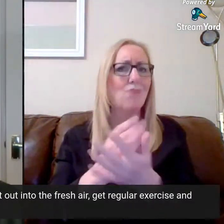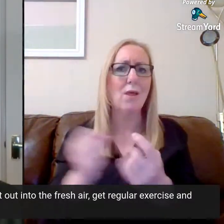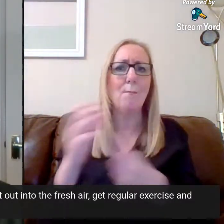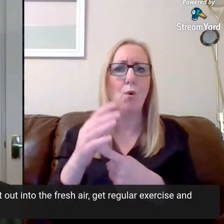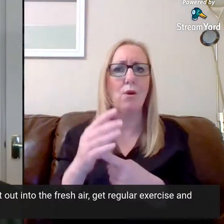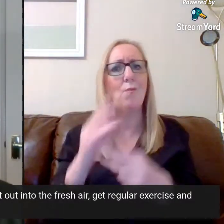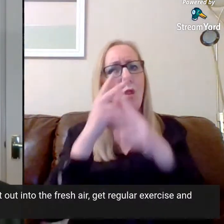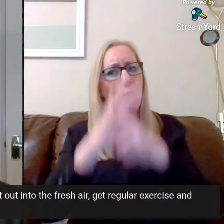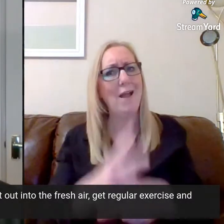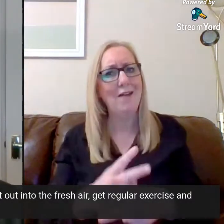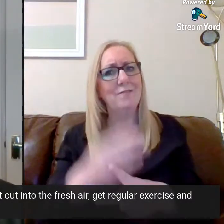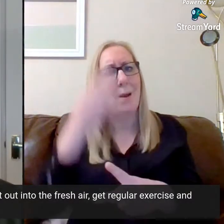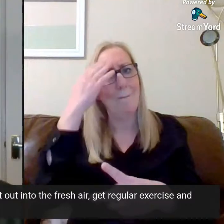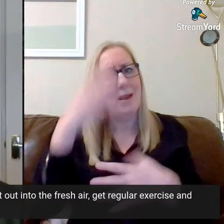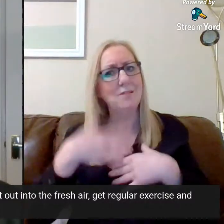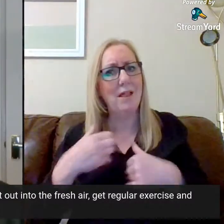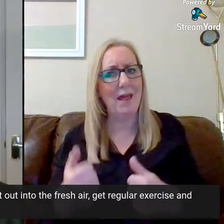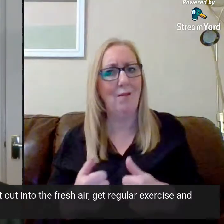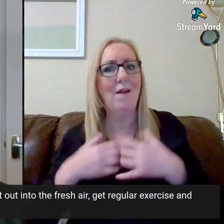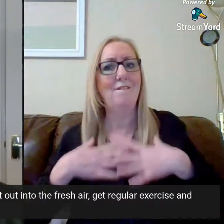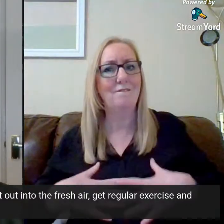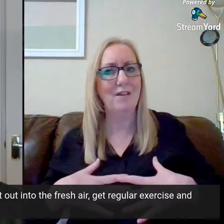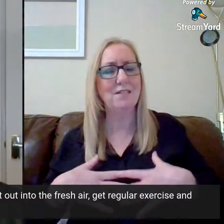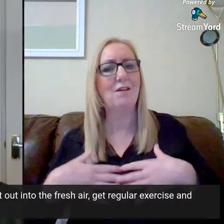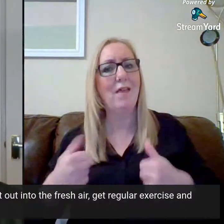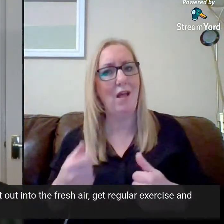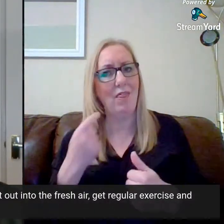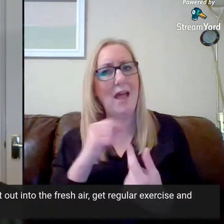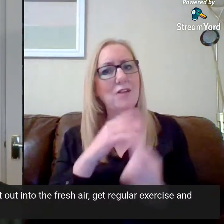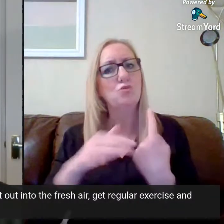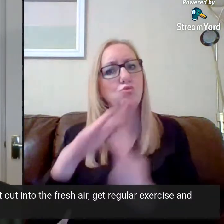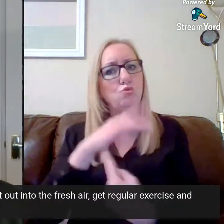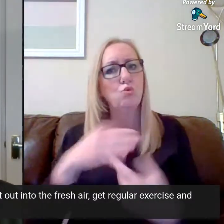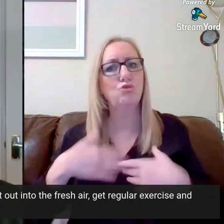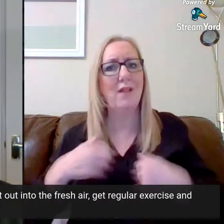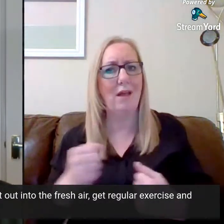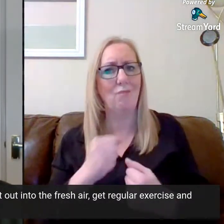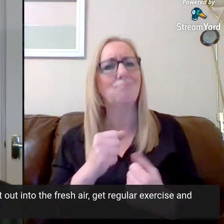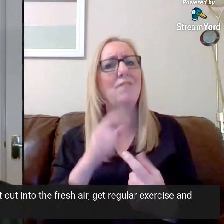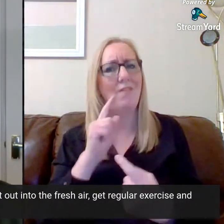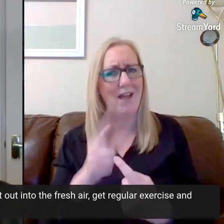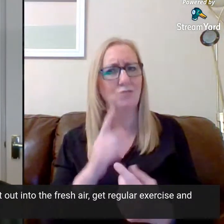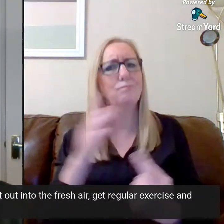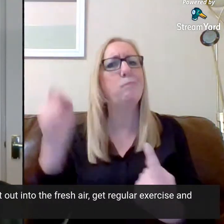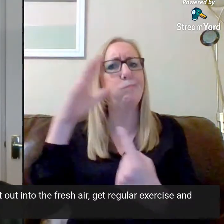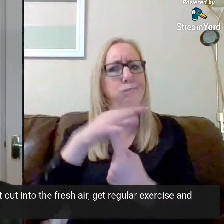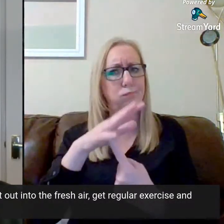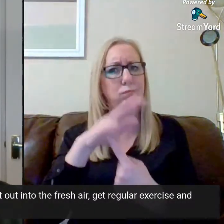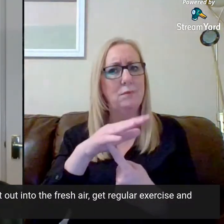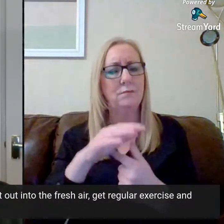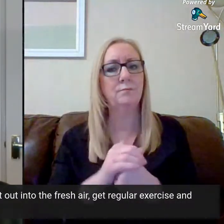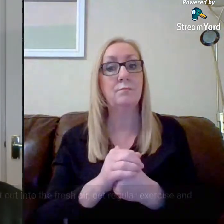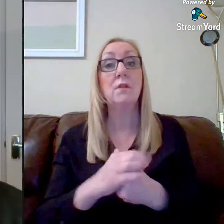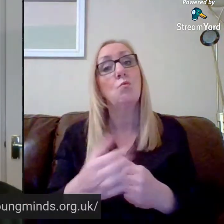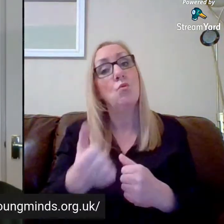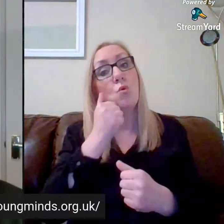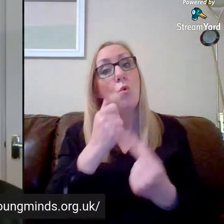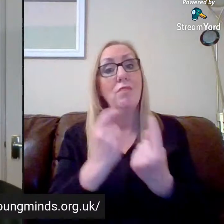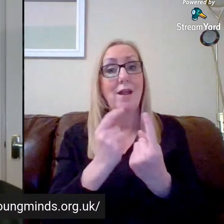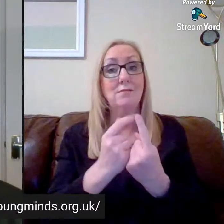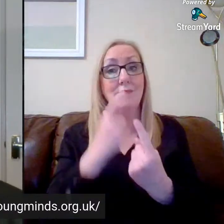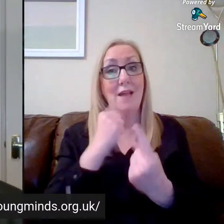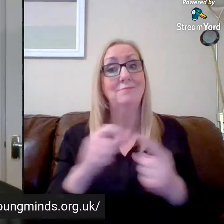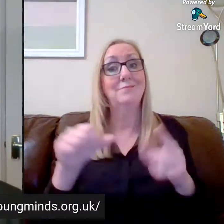mental health, our physical health, and our social health. That's our number one priority. We know that things can be difficult also